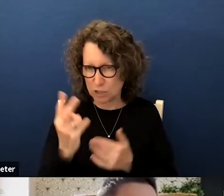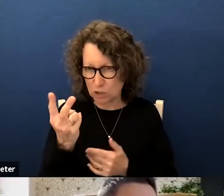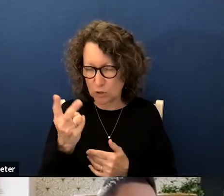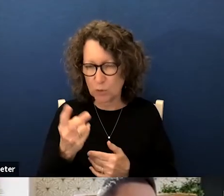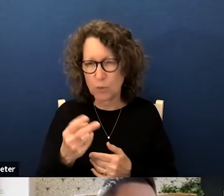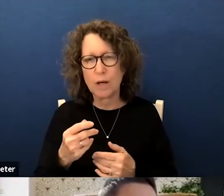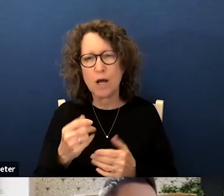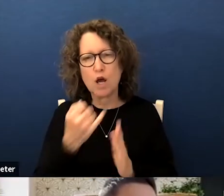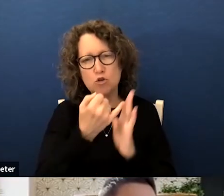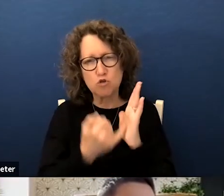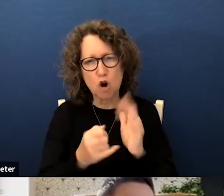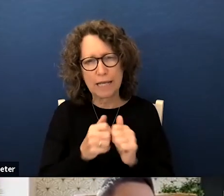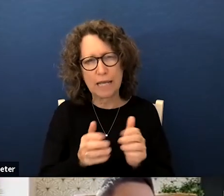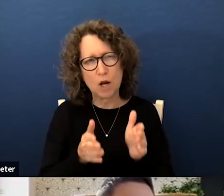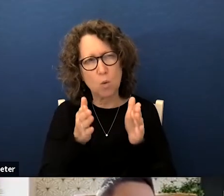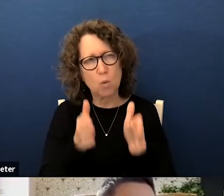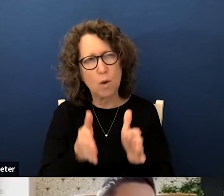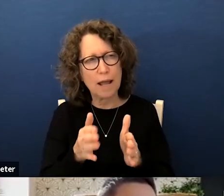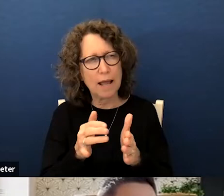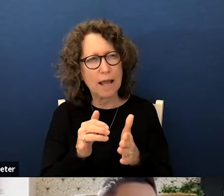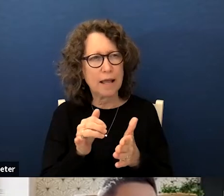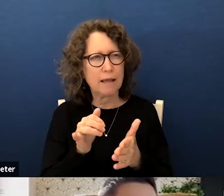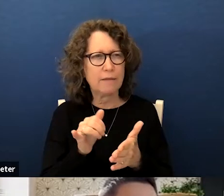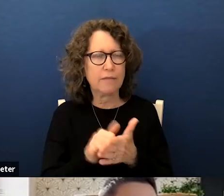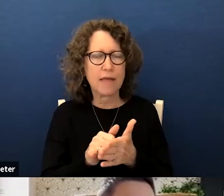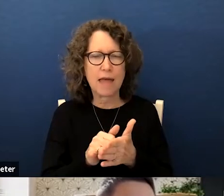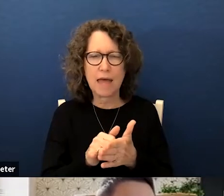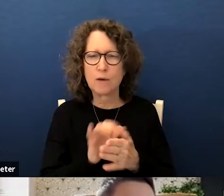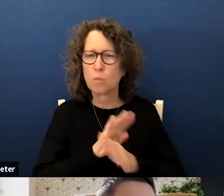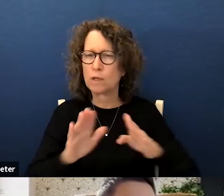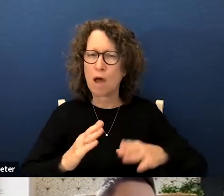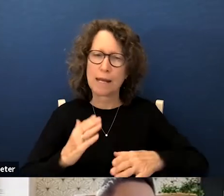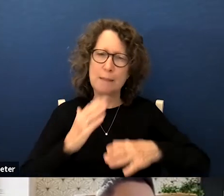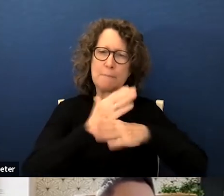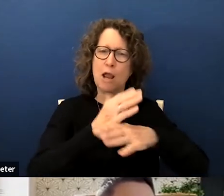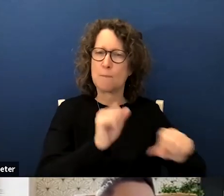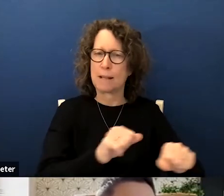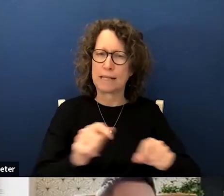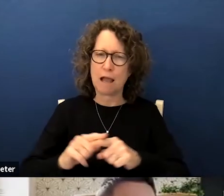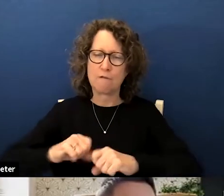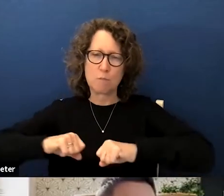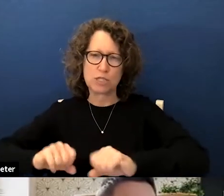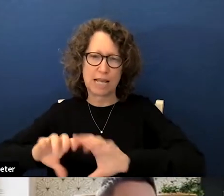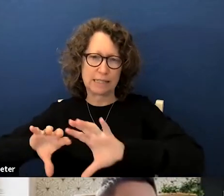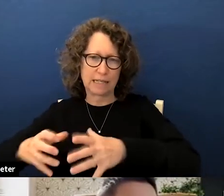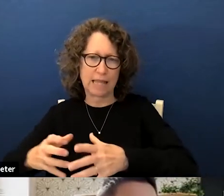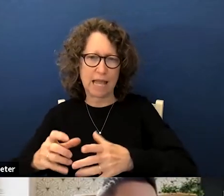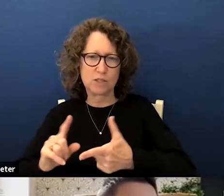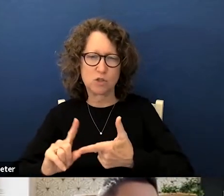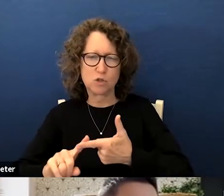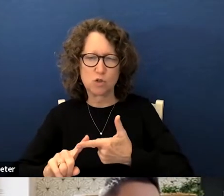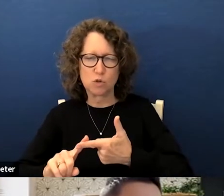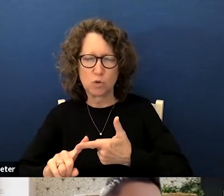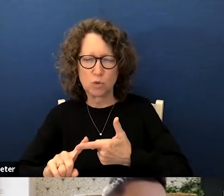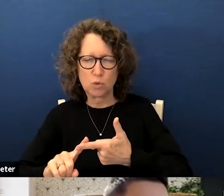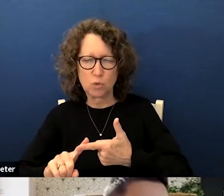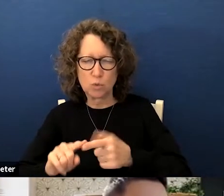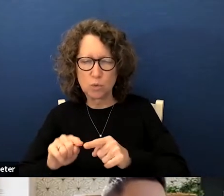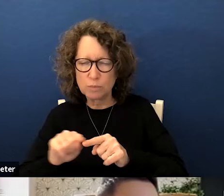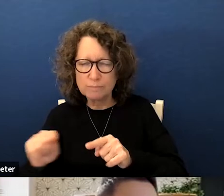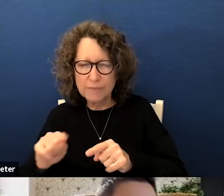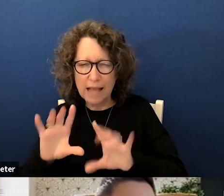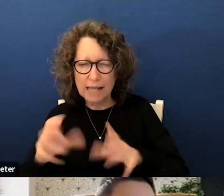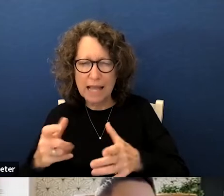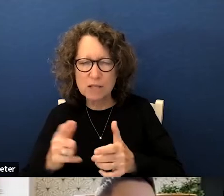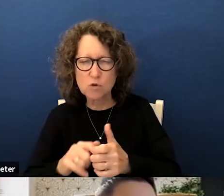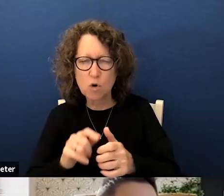drawing it in a manner that uh will not impair the ability of a protected class to elect candidates of choice choice or the